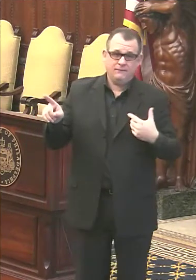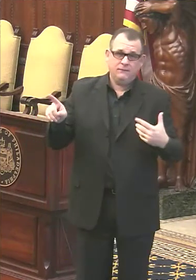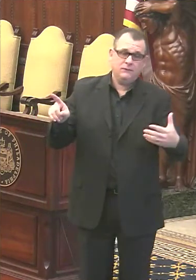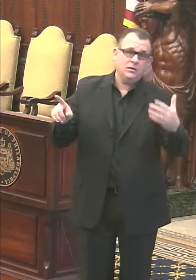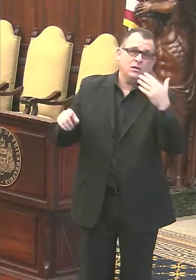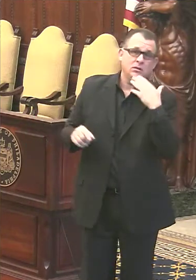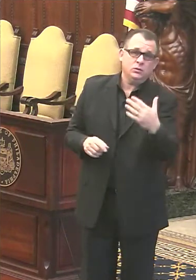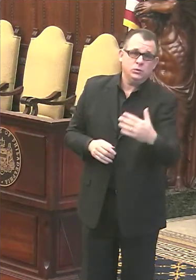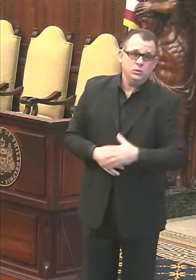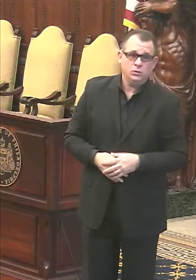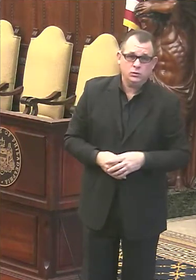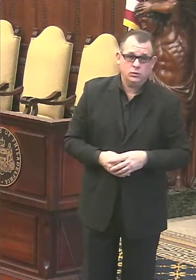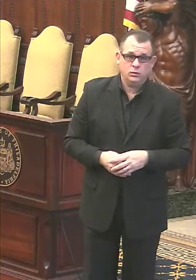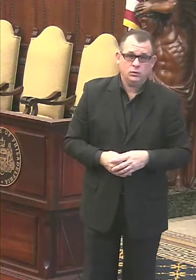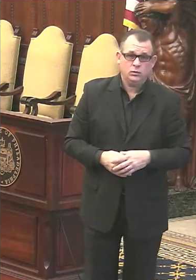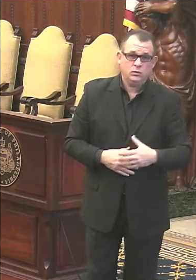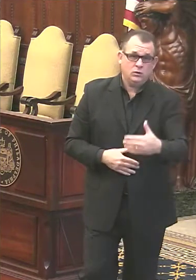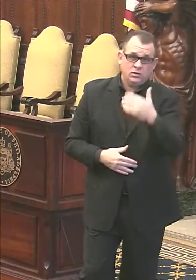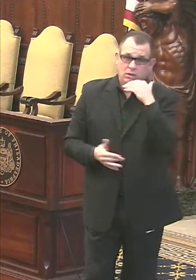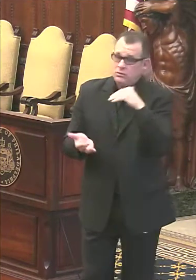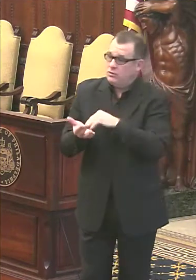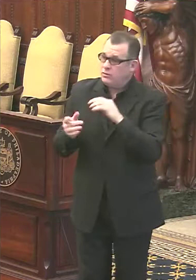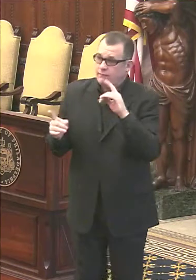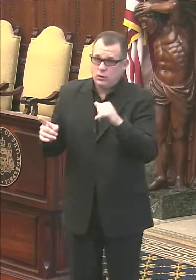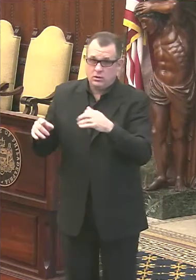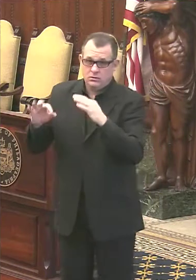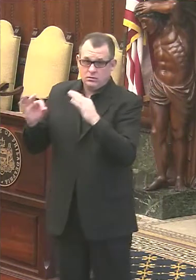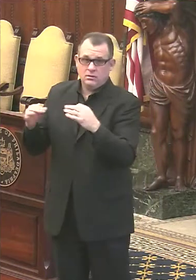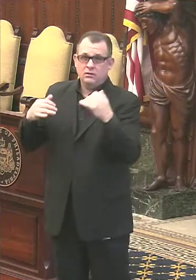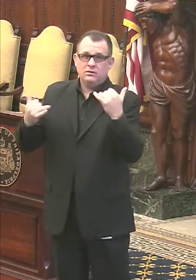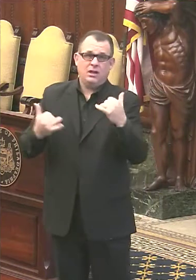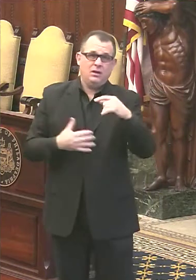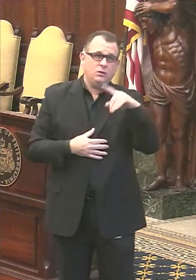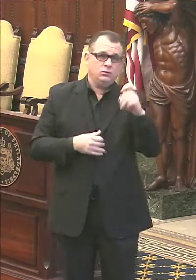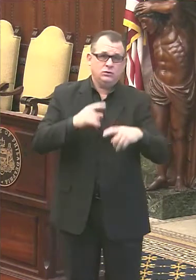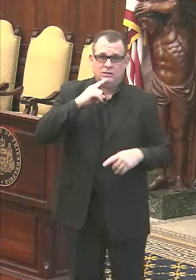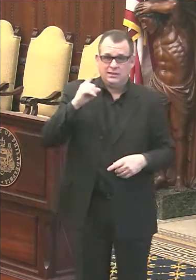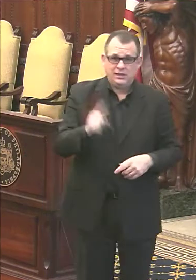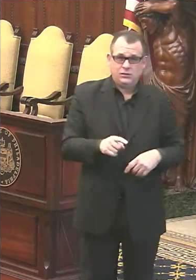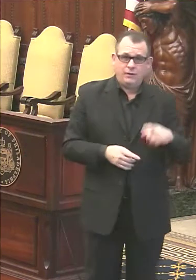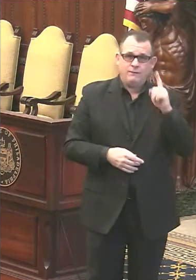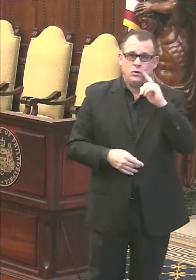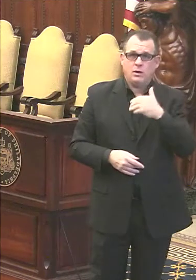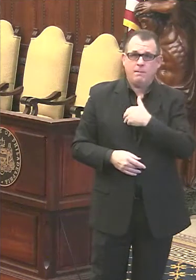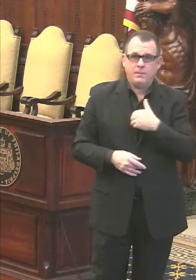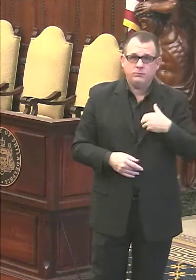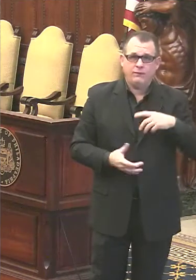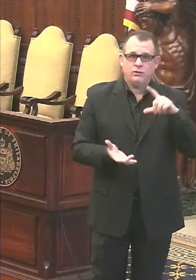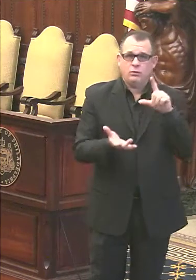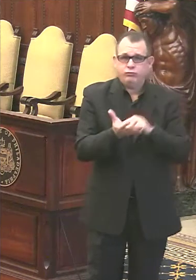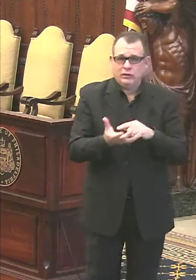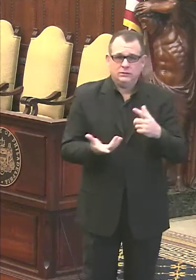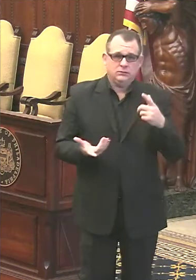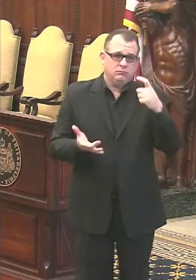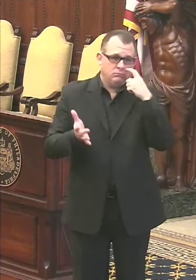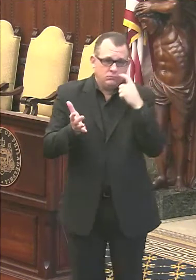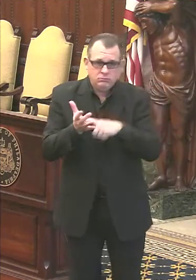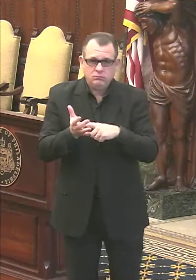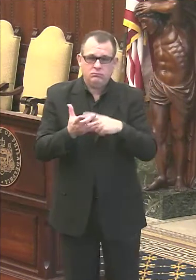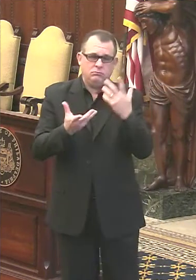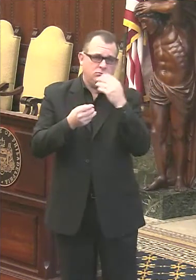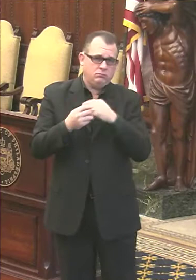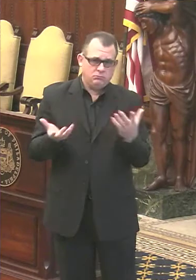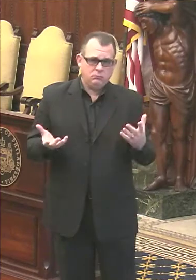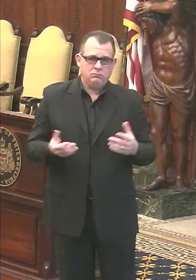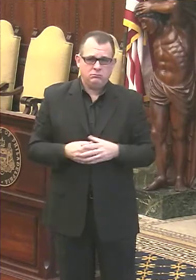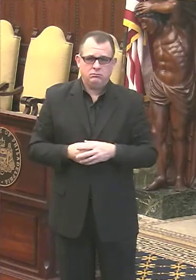Thank you, Dr. Farley. And we are now going to move to the Q&A portion for members of the press. And as I noted earlier, we will have